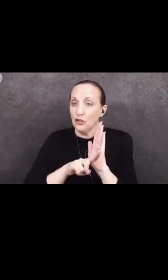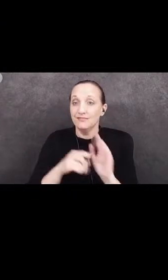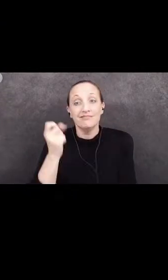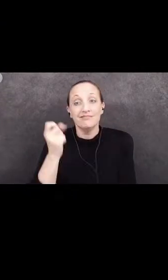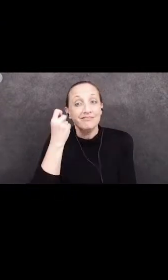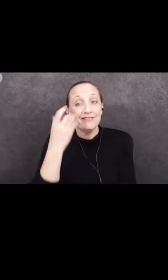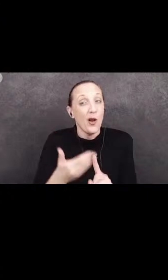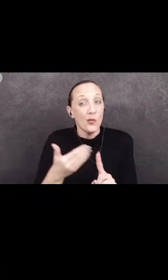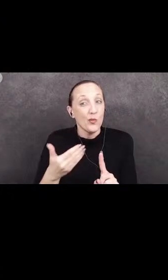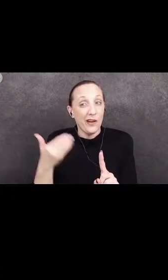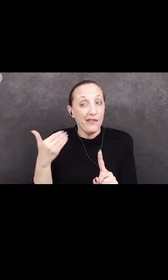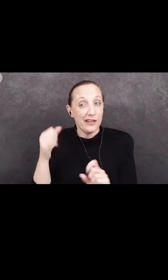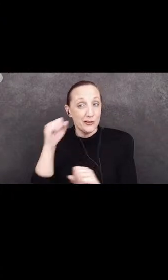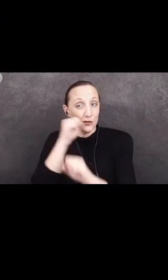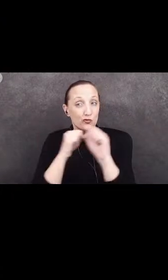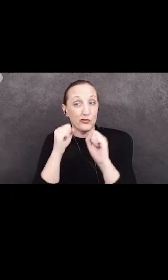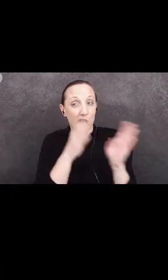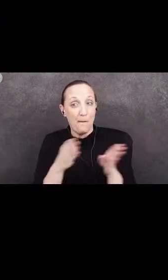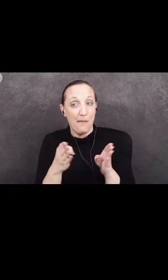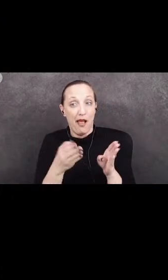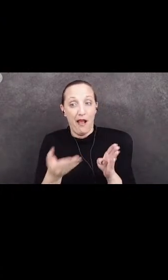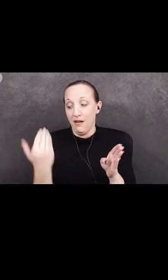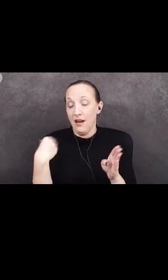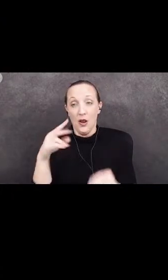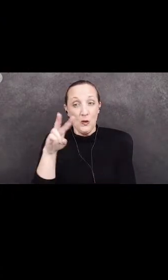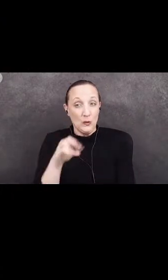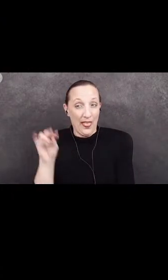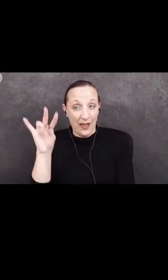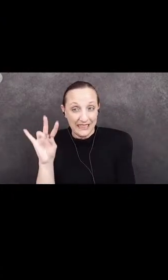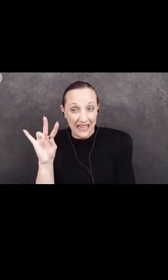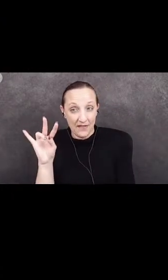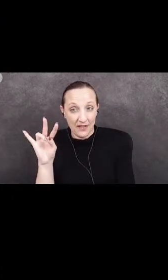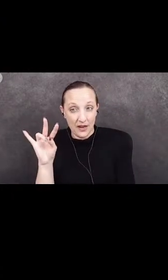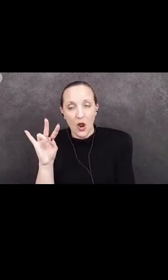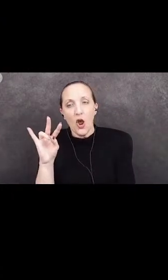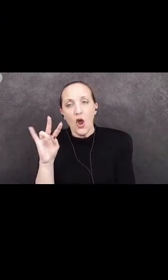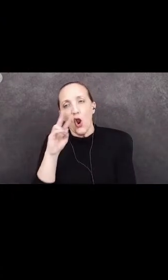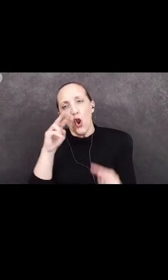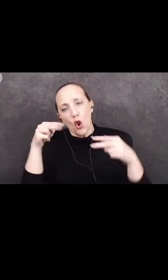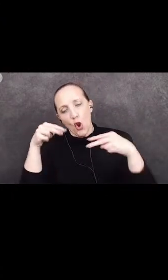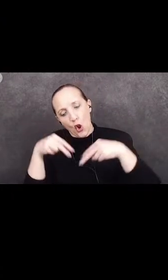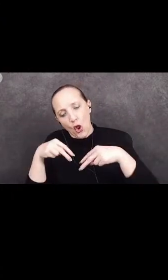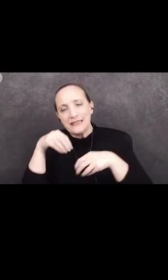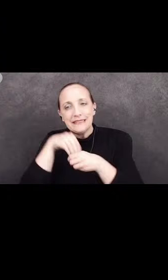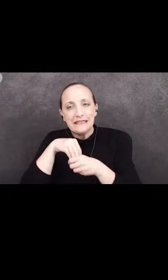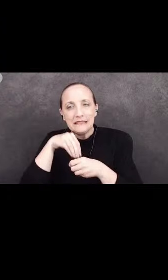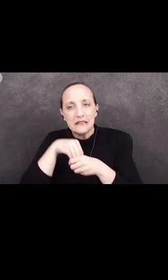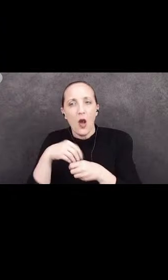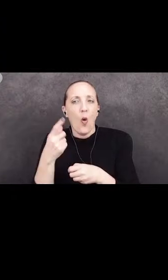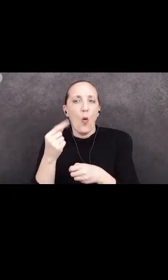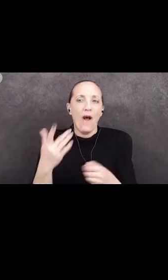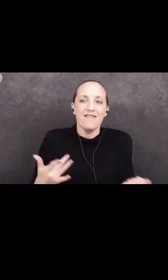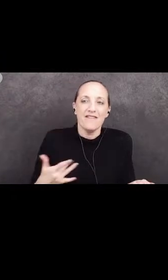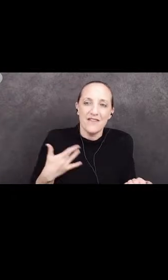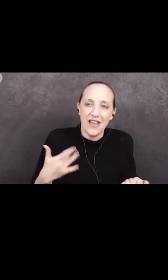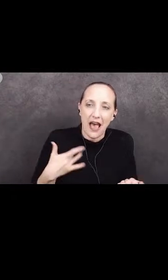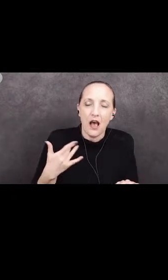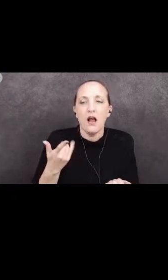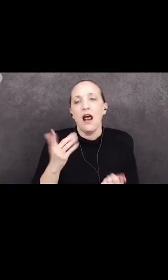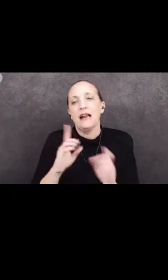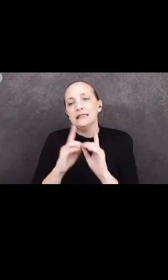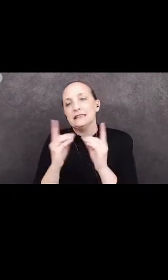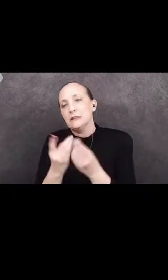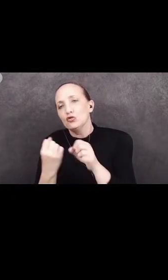planning process launched in 2007 looked mainly inward at what the planning team felt were our district